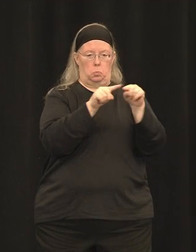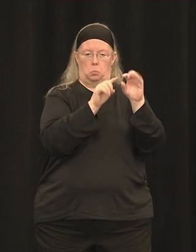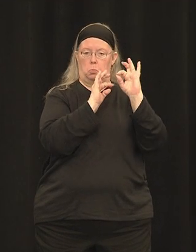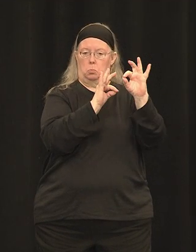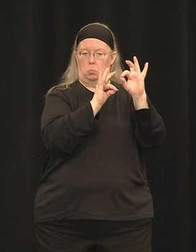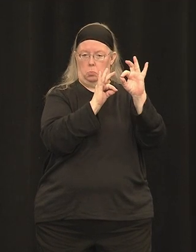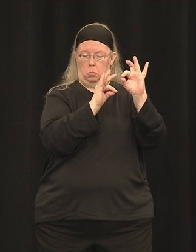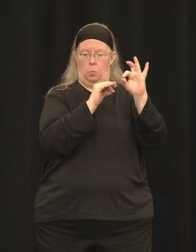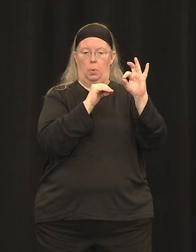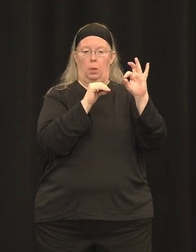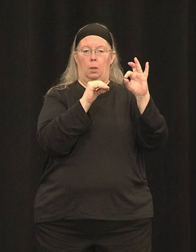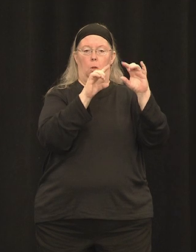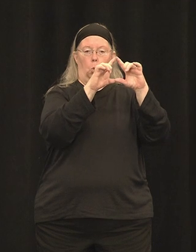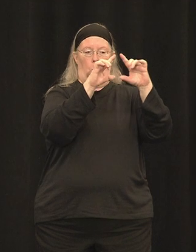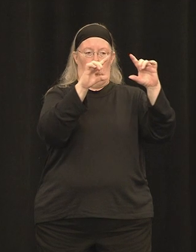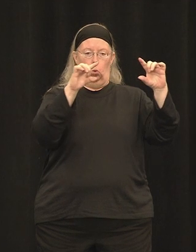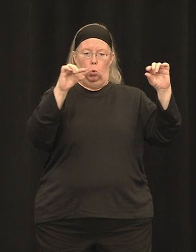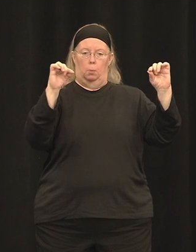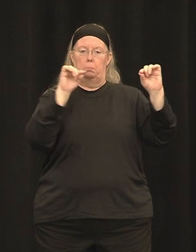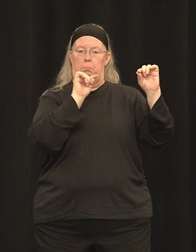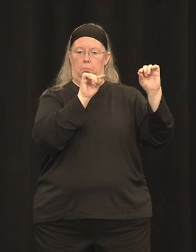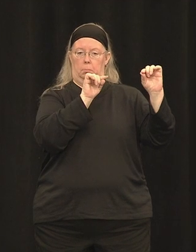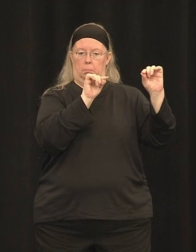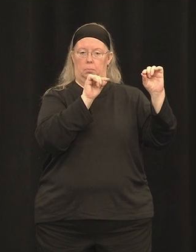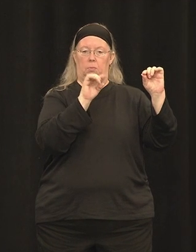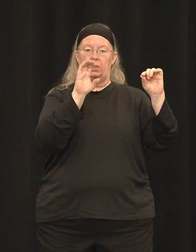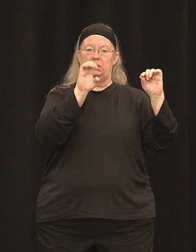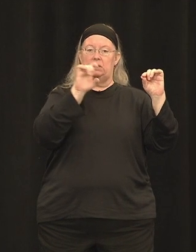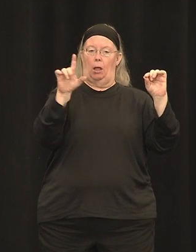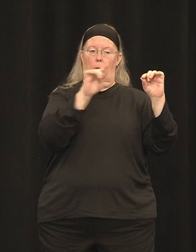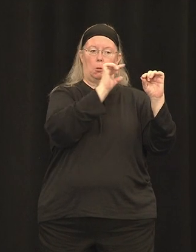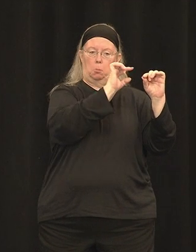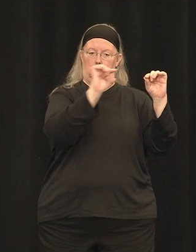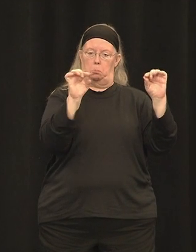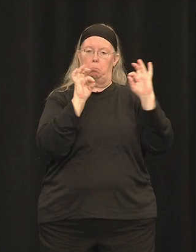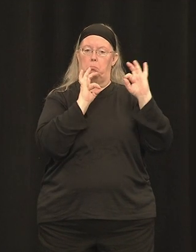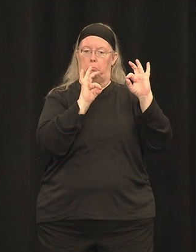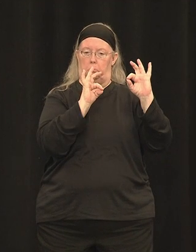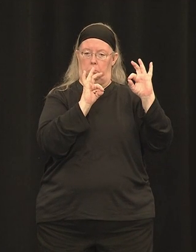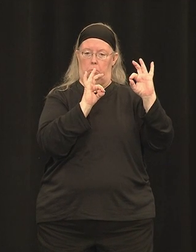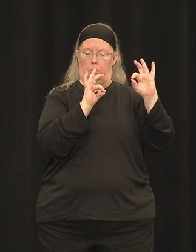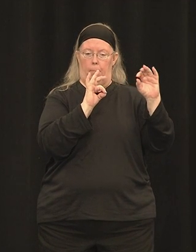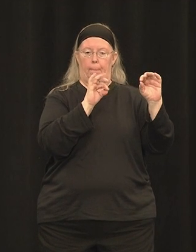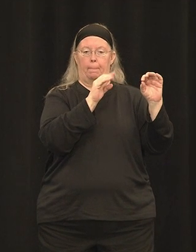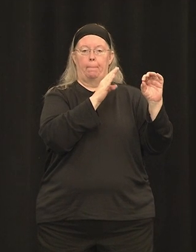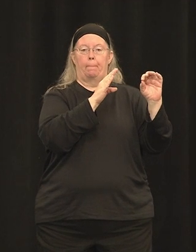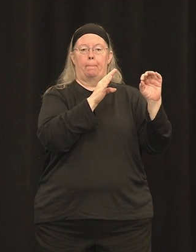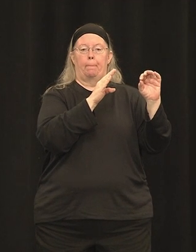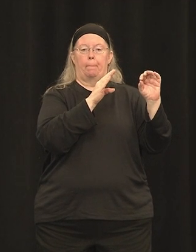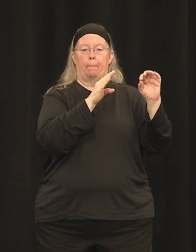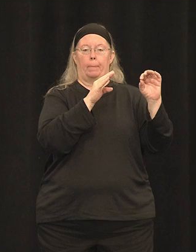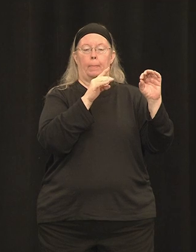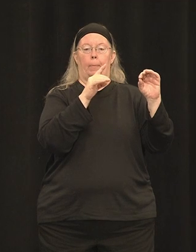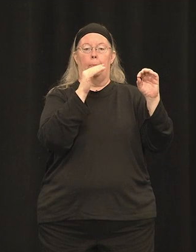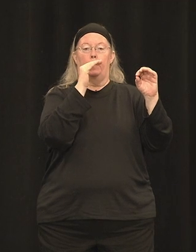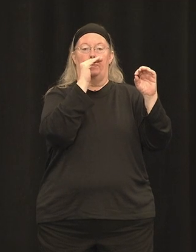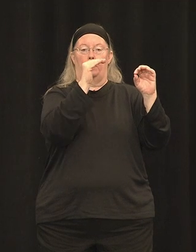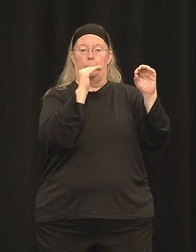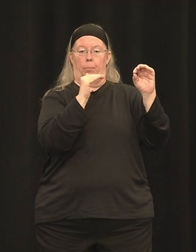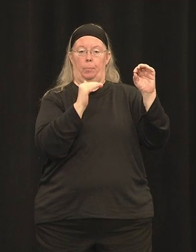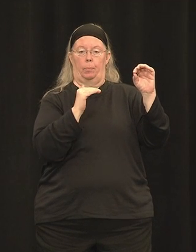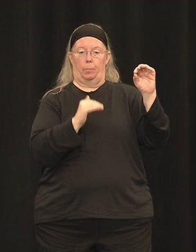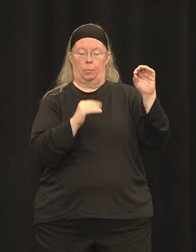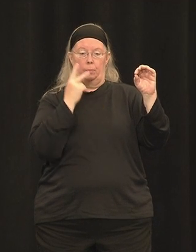retina, across that entire scan. Whereas the bottom three OCT scans show examples of patients with USH1B.